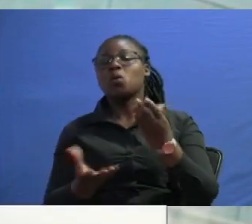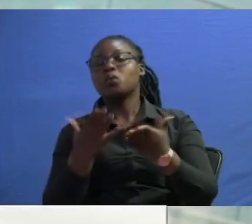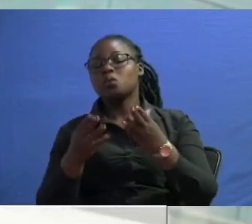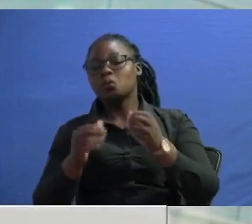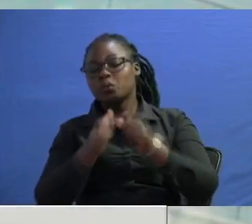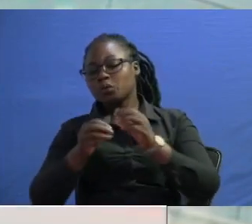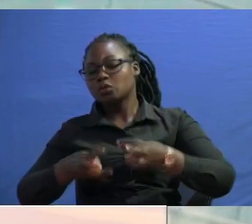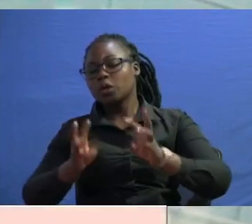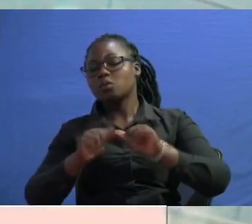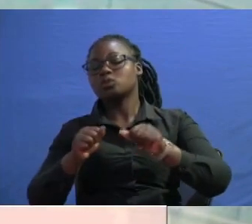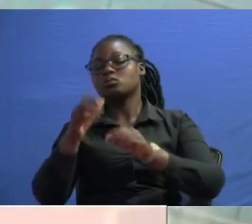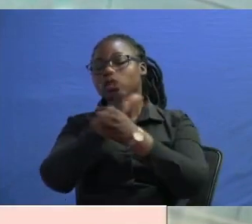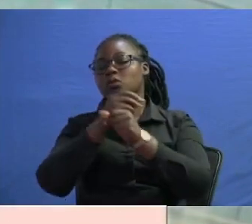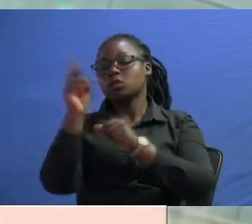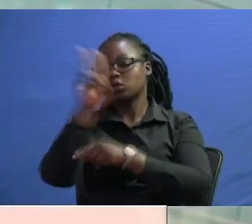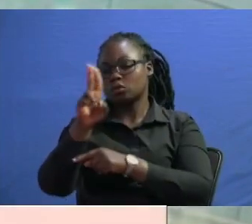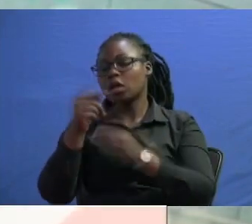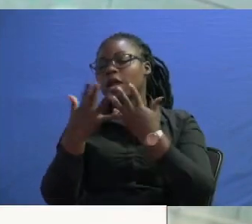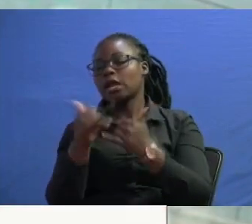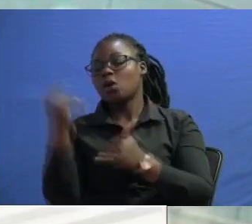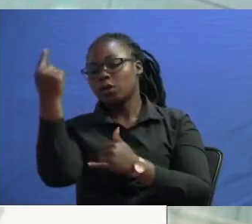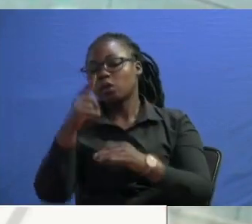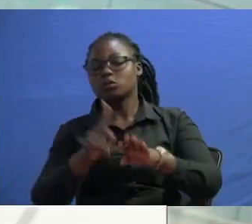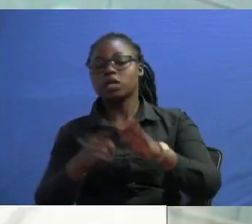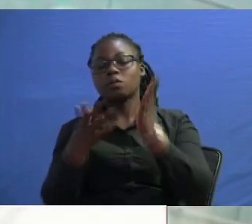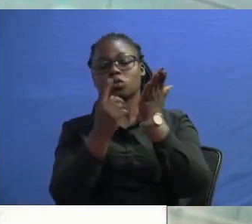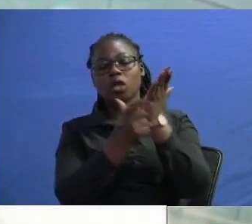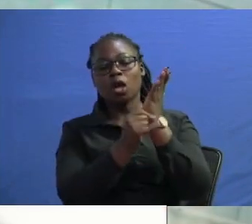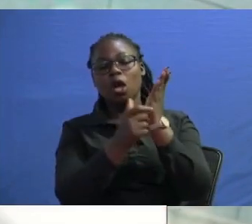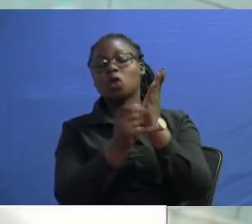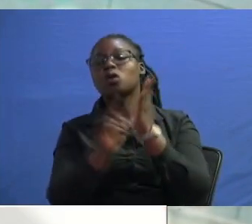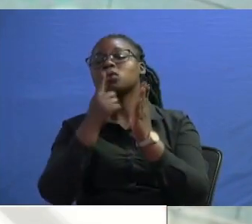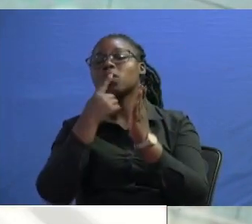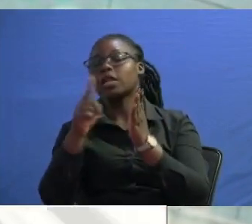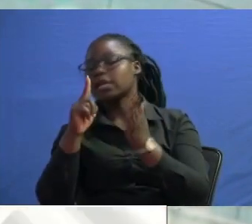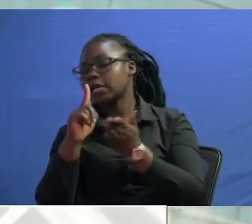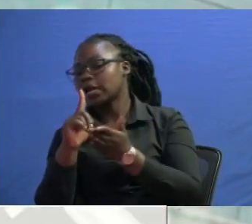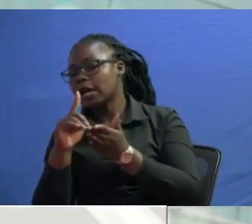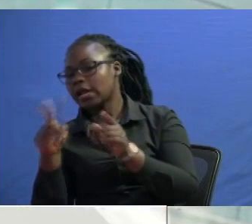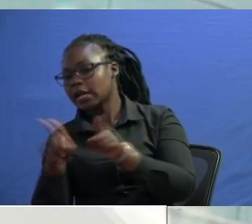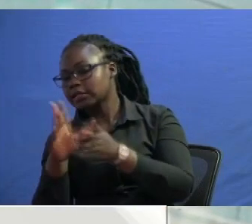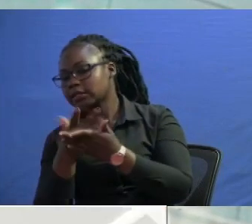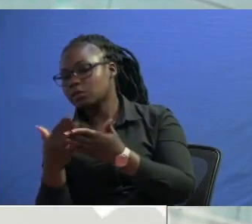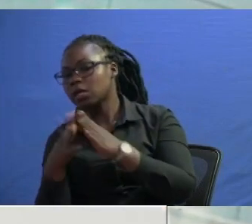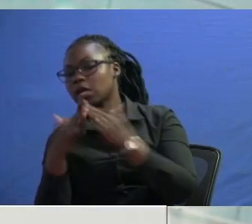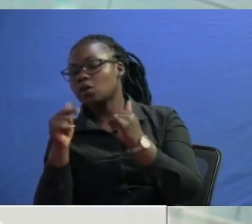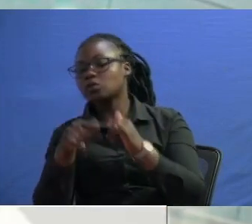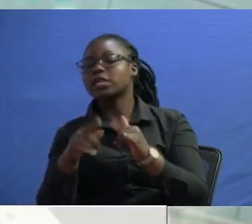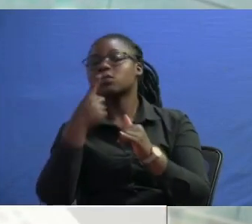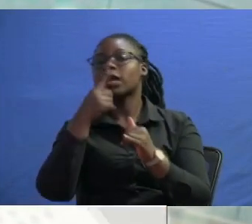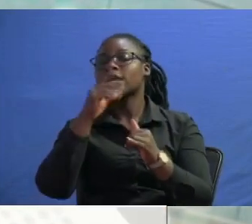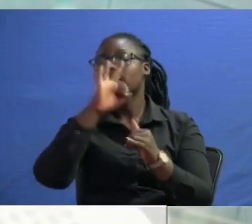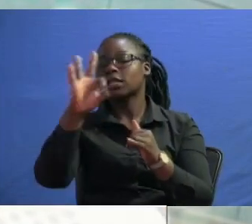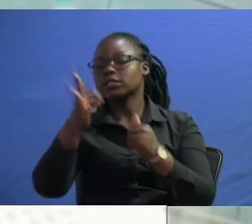we came in when the dollar was 100 and something today the dollar is exchanging at 139 william luto is doing his